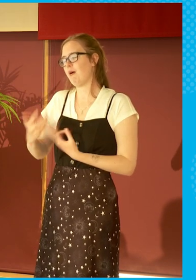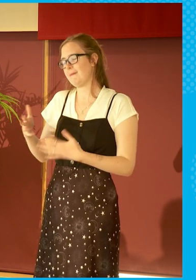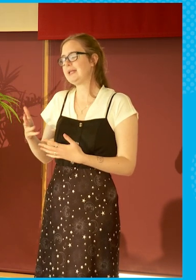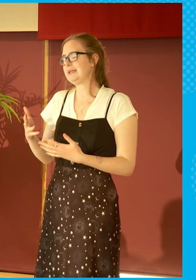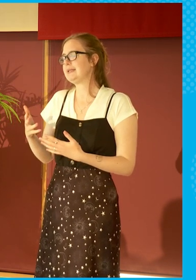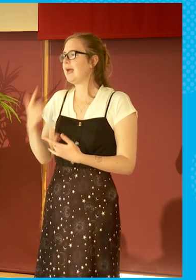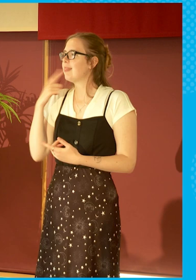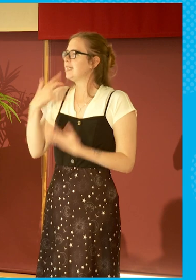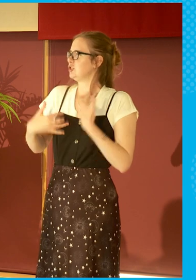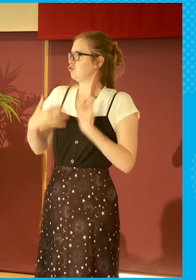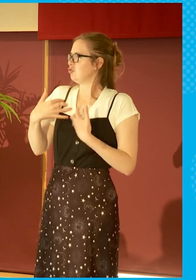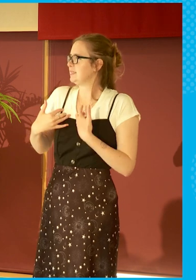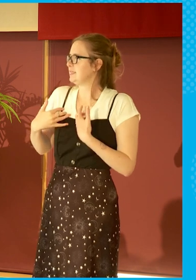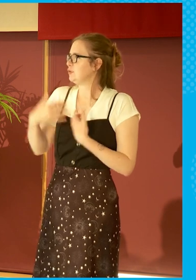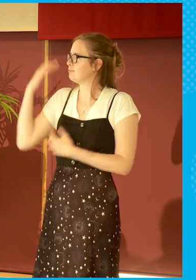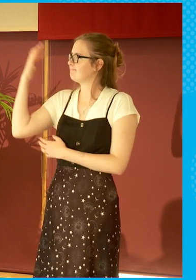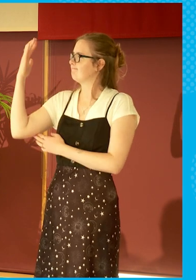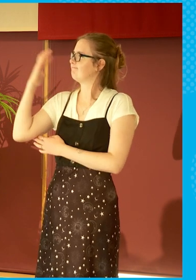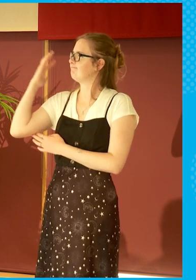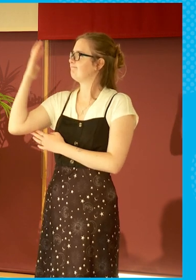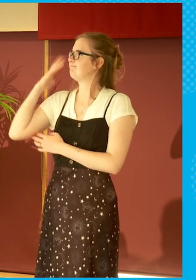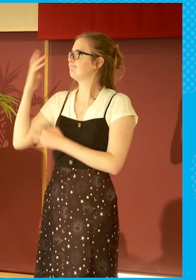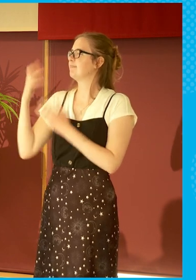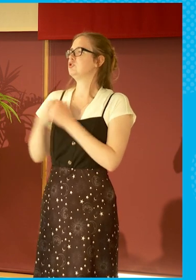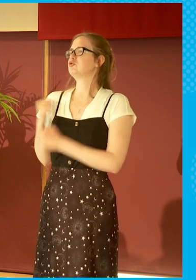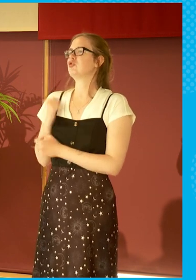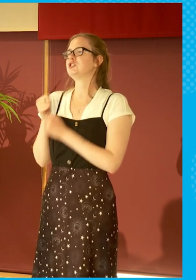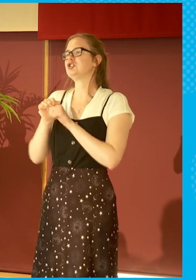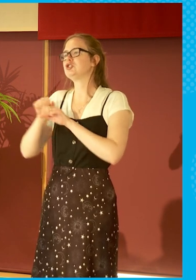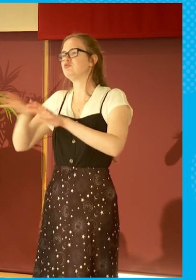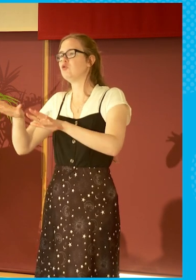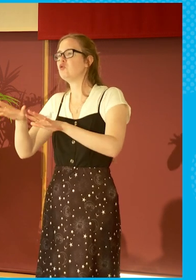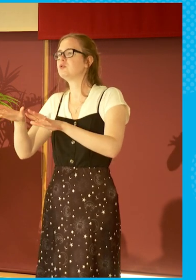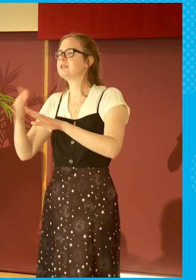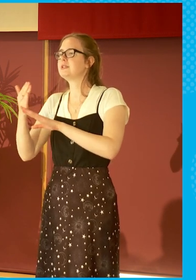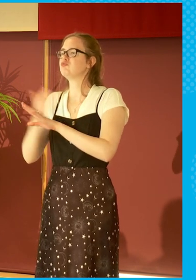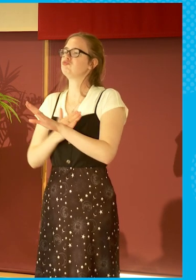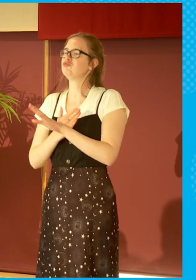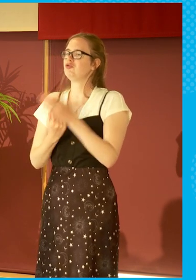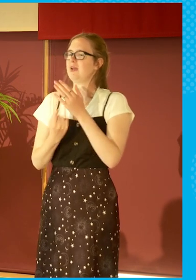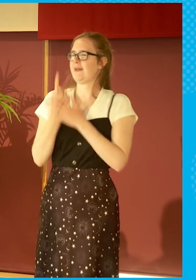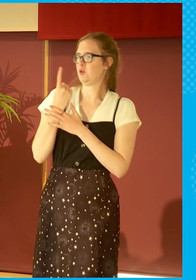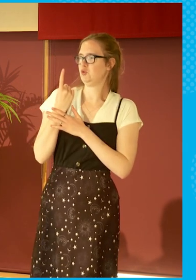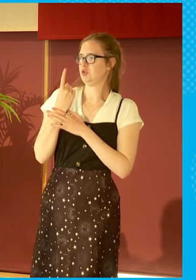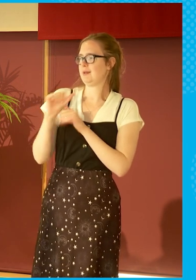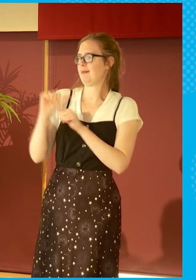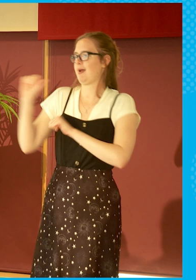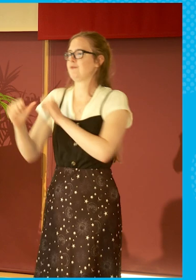interesting to reflect on the Scottish press, pre-devolution and post-devolution.